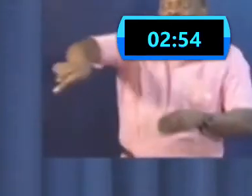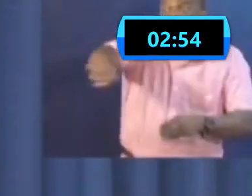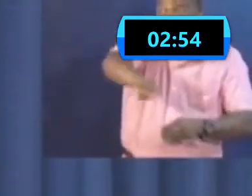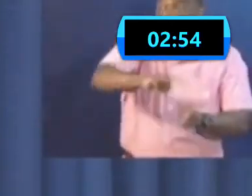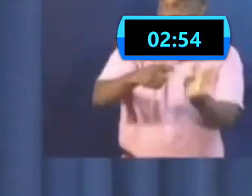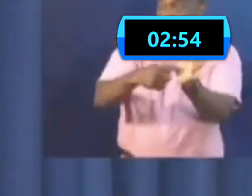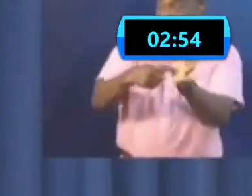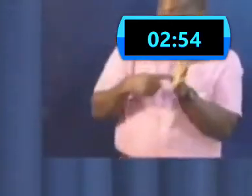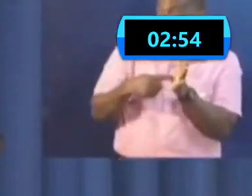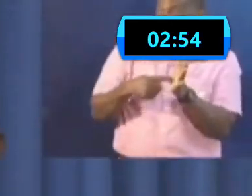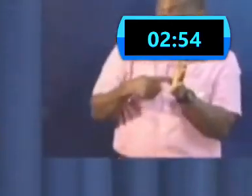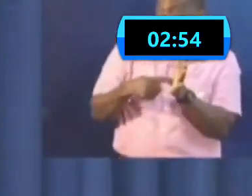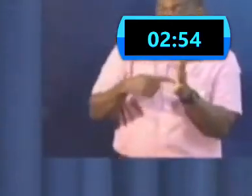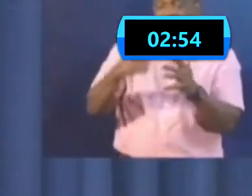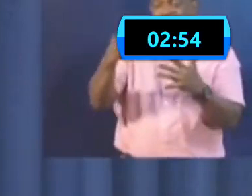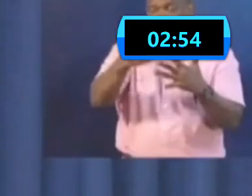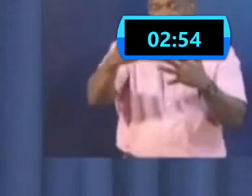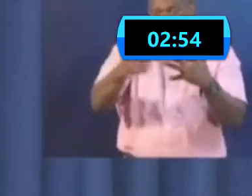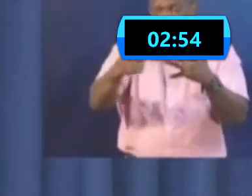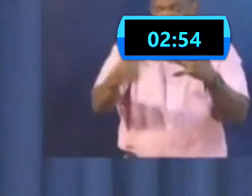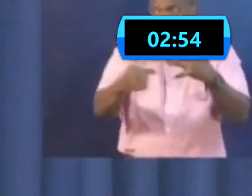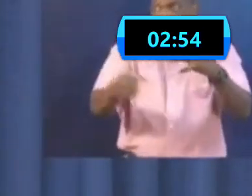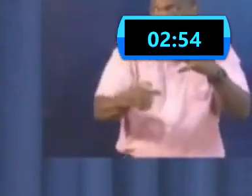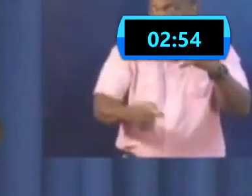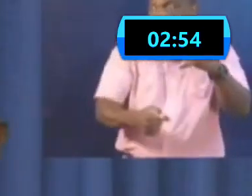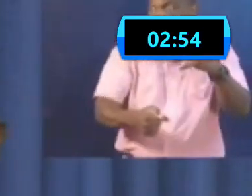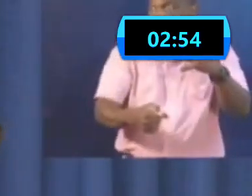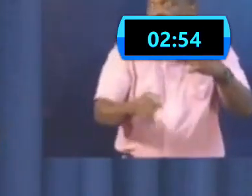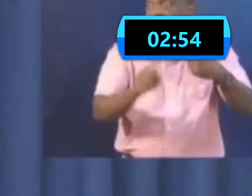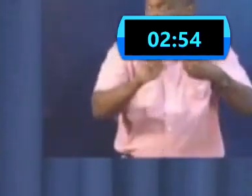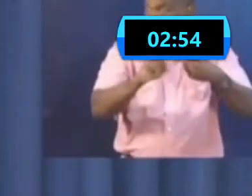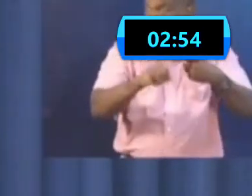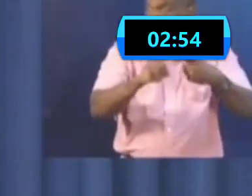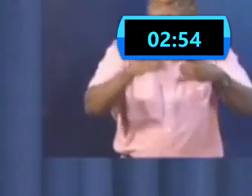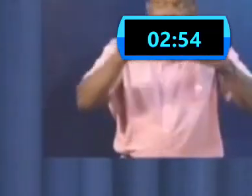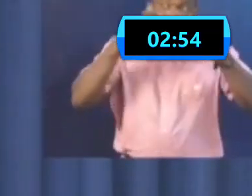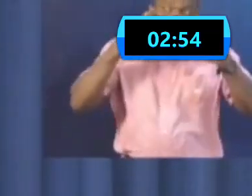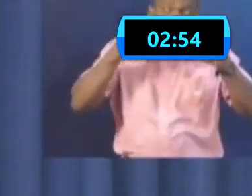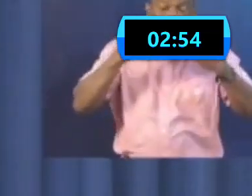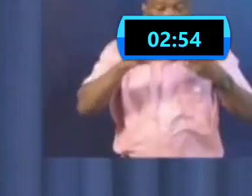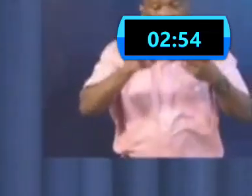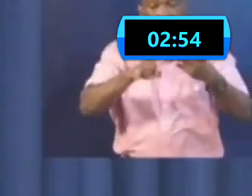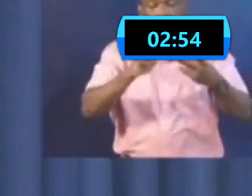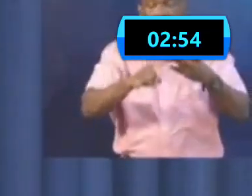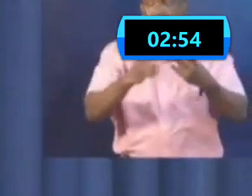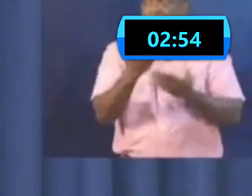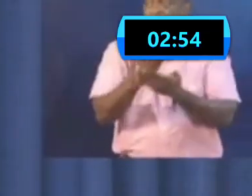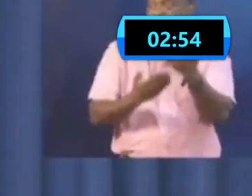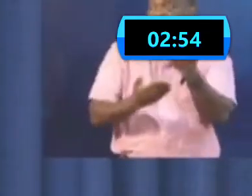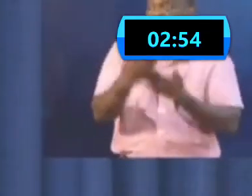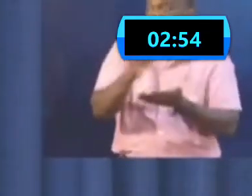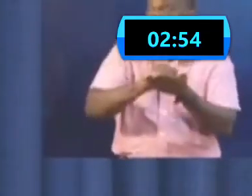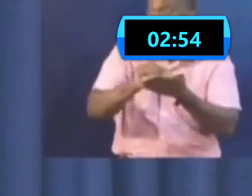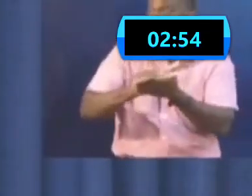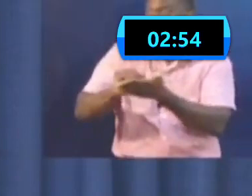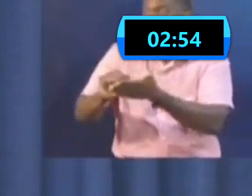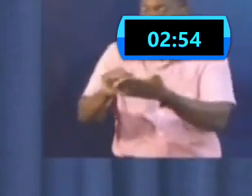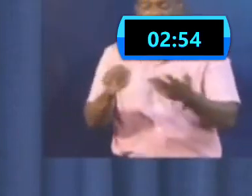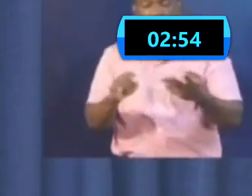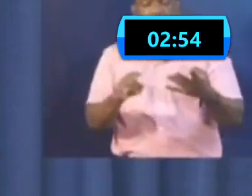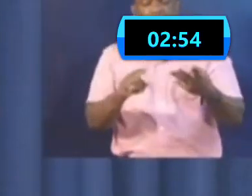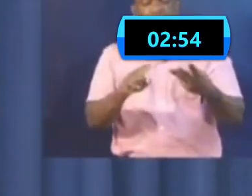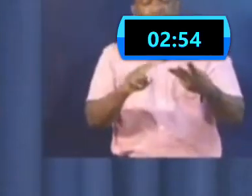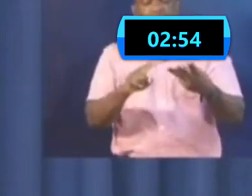to do certain things. Because once the virus is in our population, there are certain things that the government